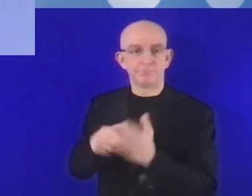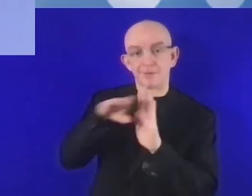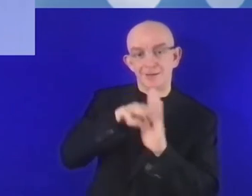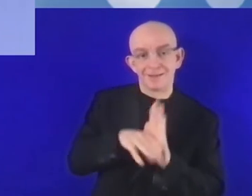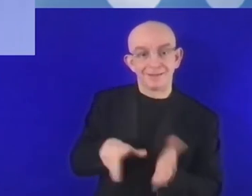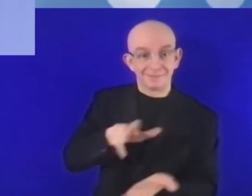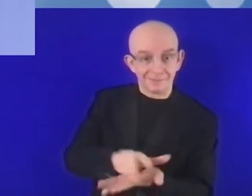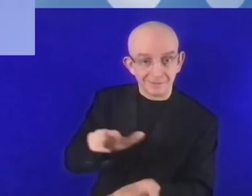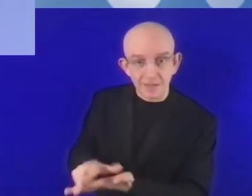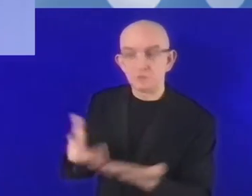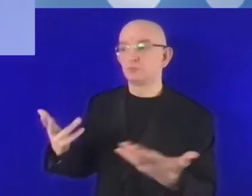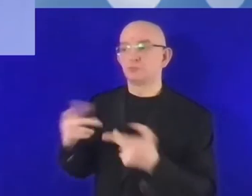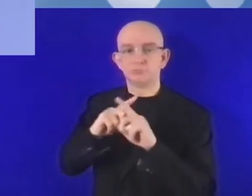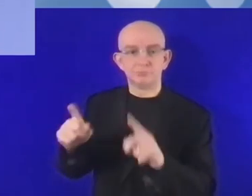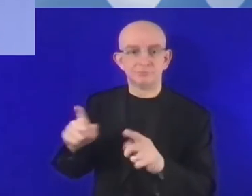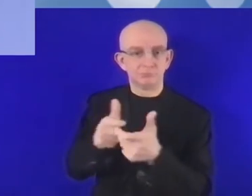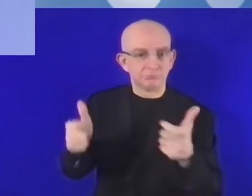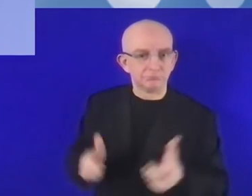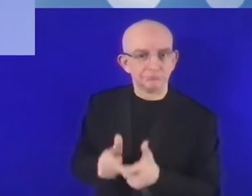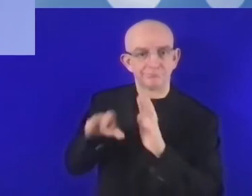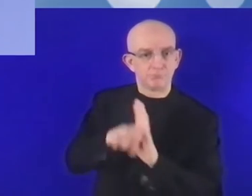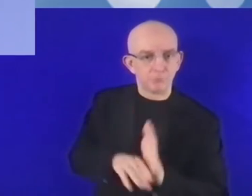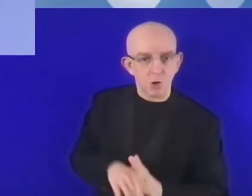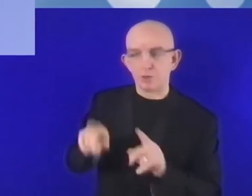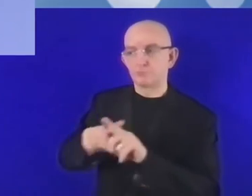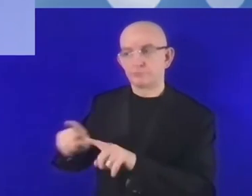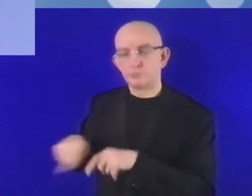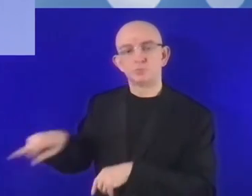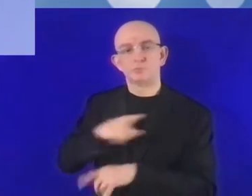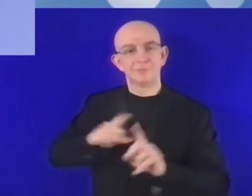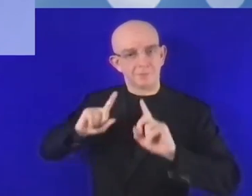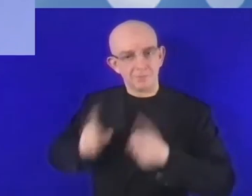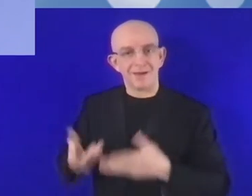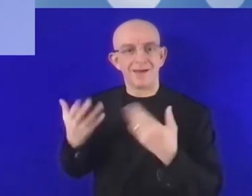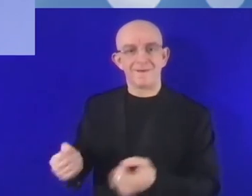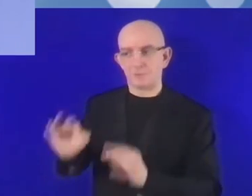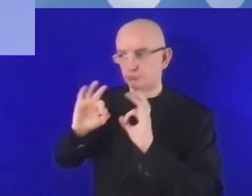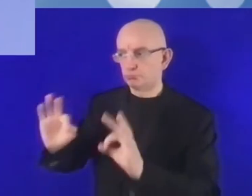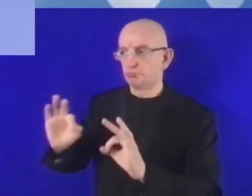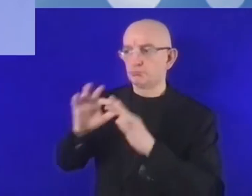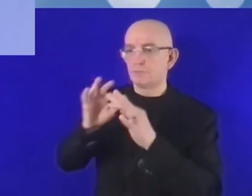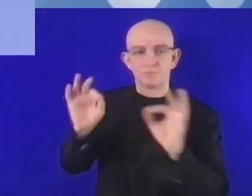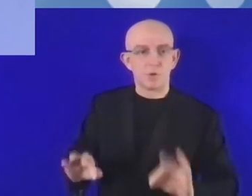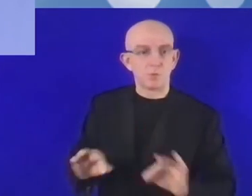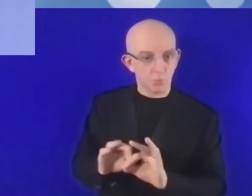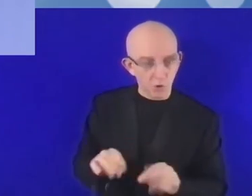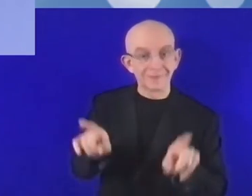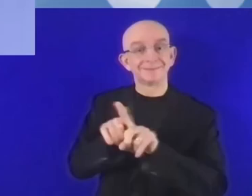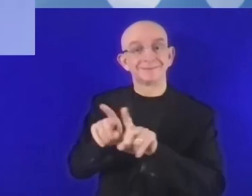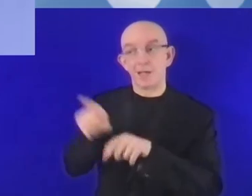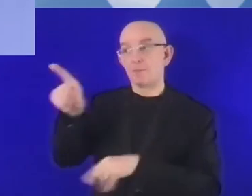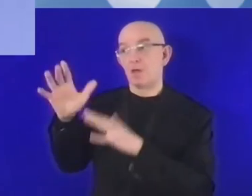So also governments should consider tax and custom related incentives, financial incentives,